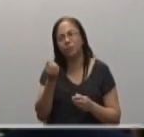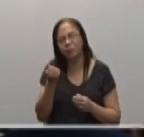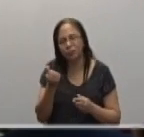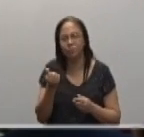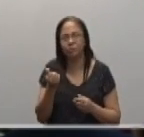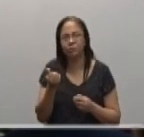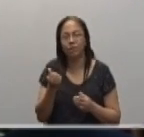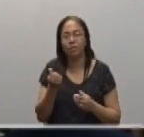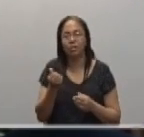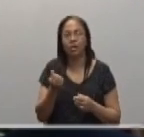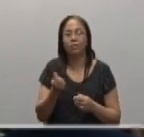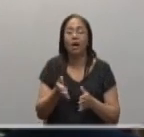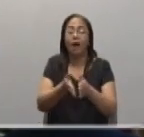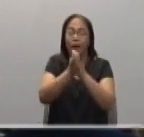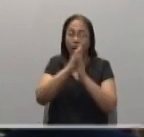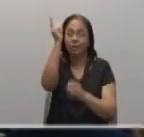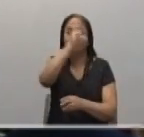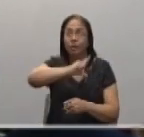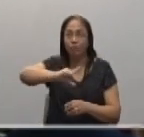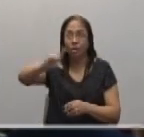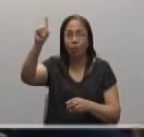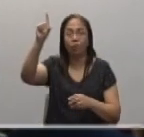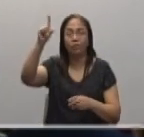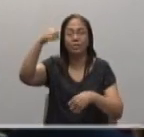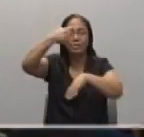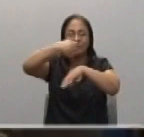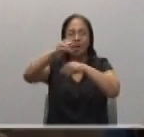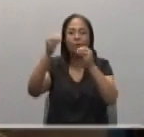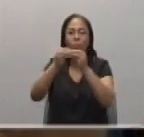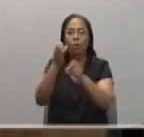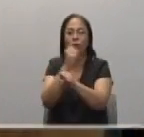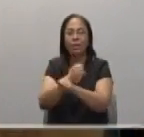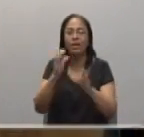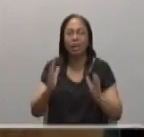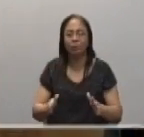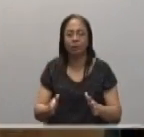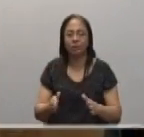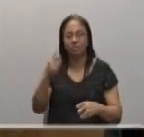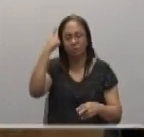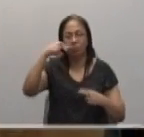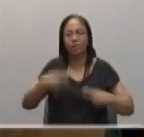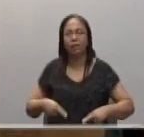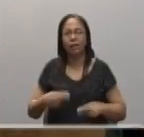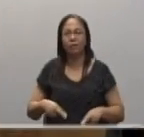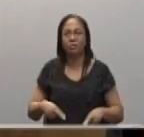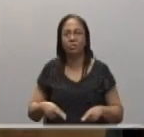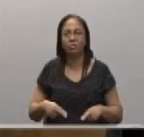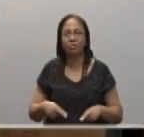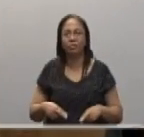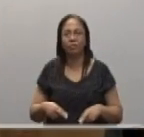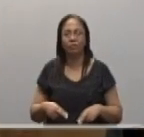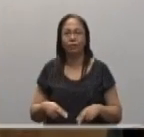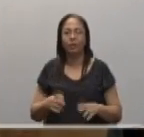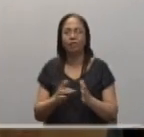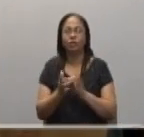So ask the Lord of harvest to send lovers to his harvest. He summoned his